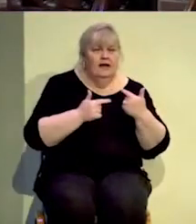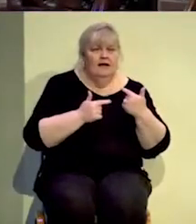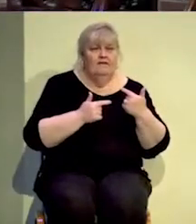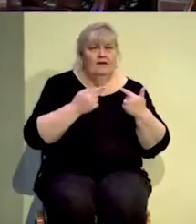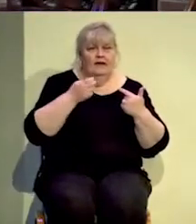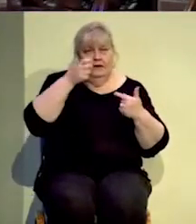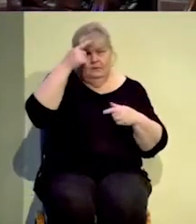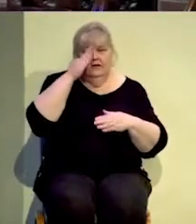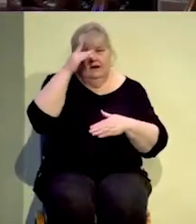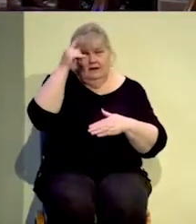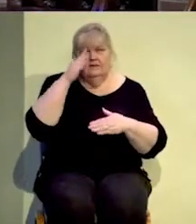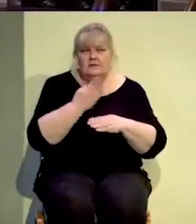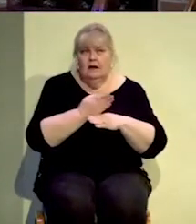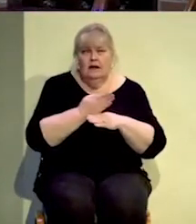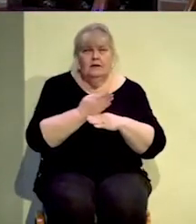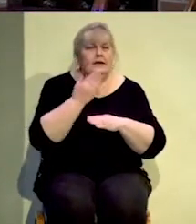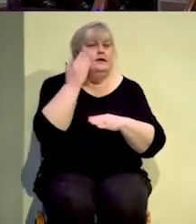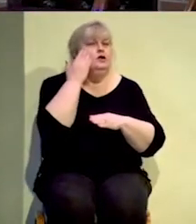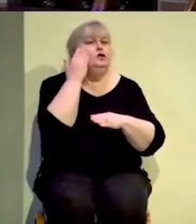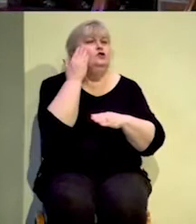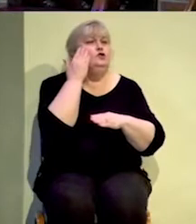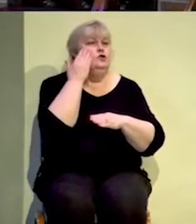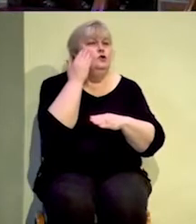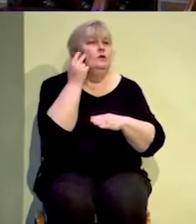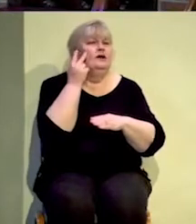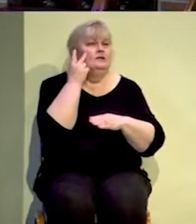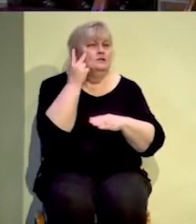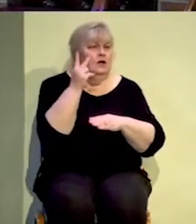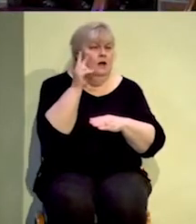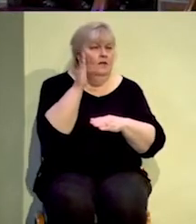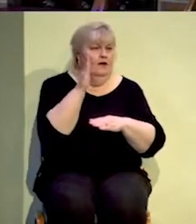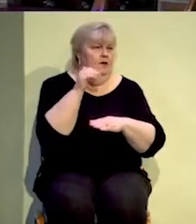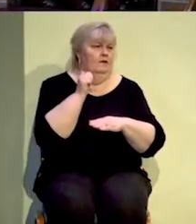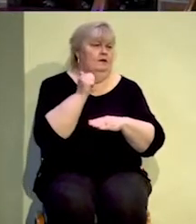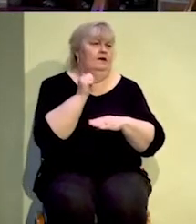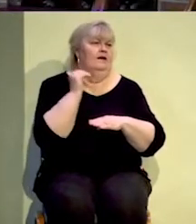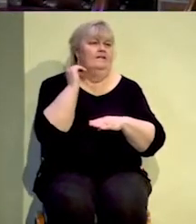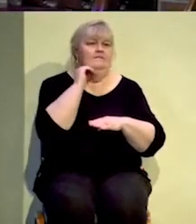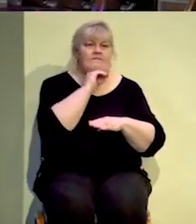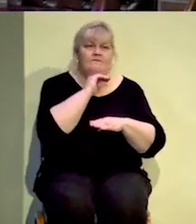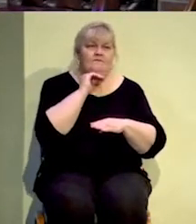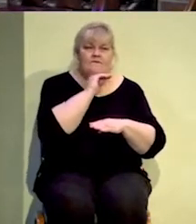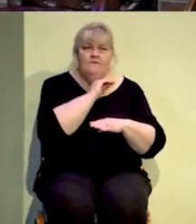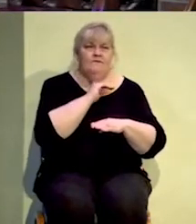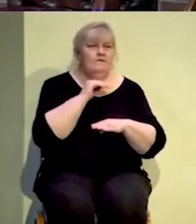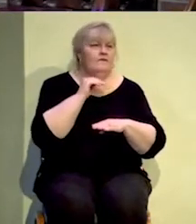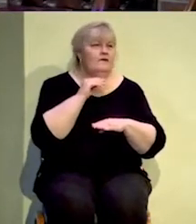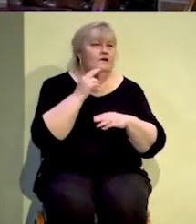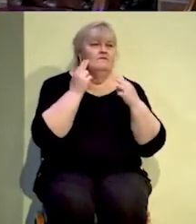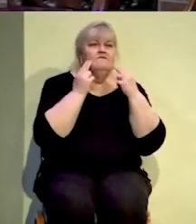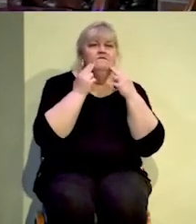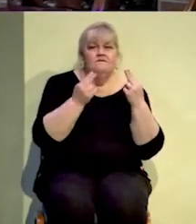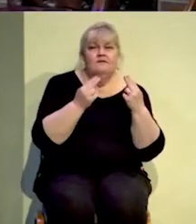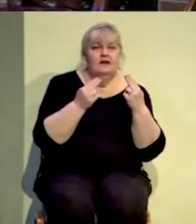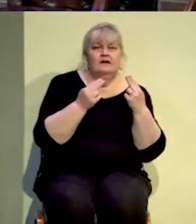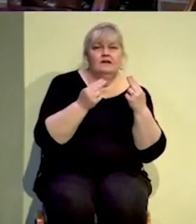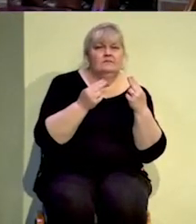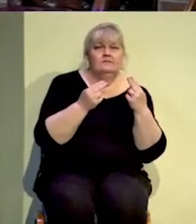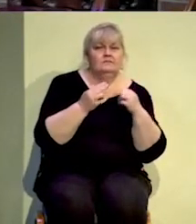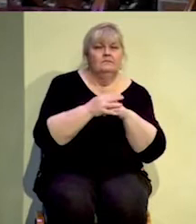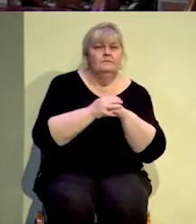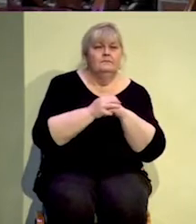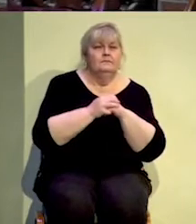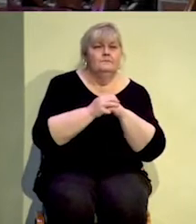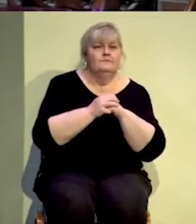was the son of the living God, he not only saw their false outward actions, he also knew the intent of their heart.